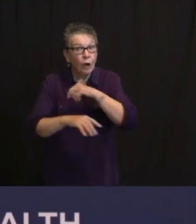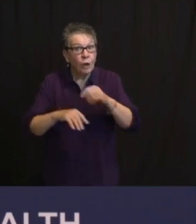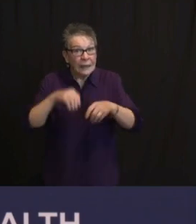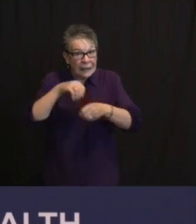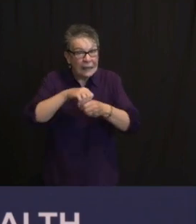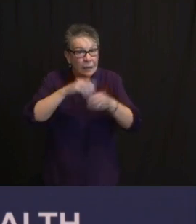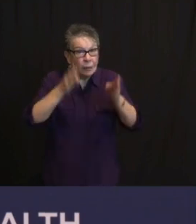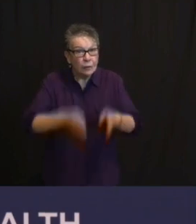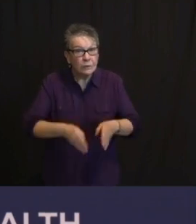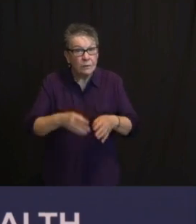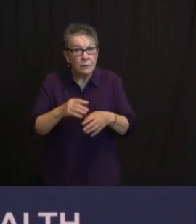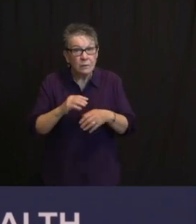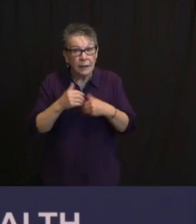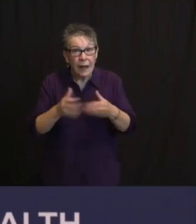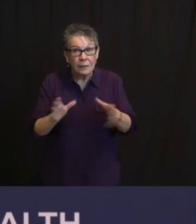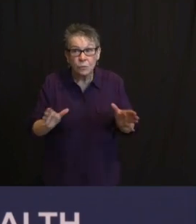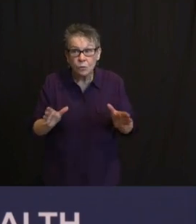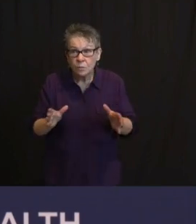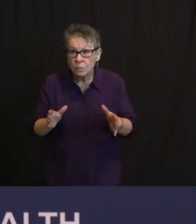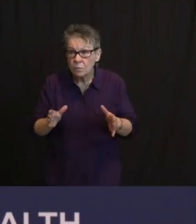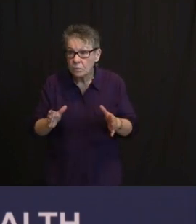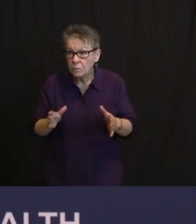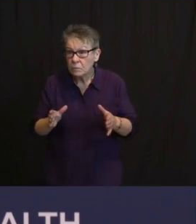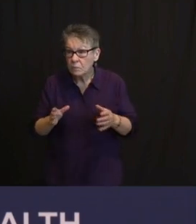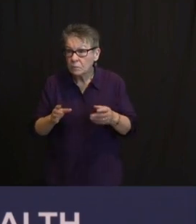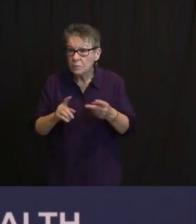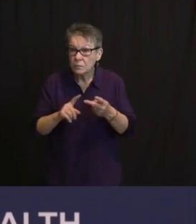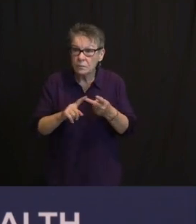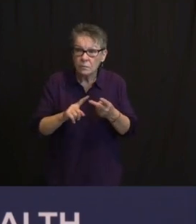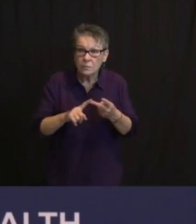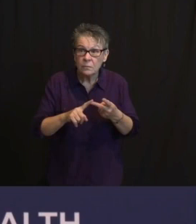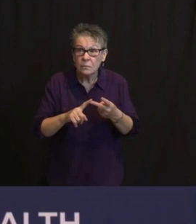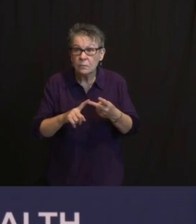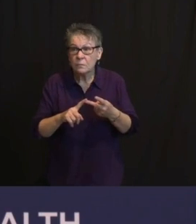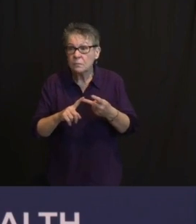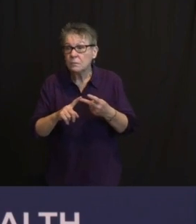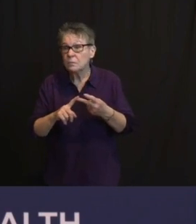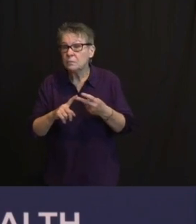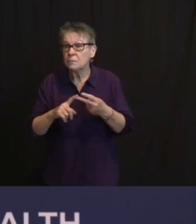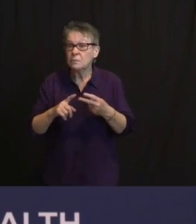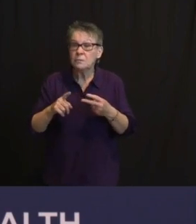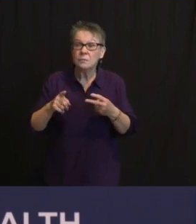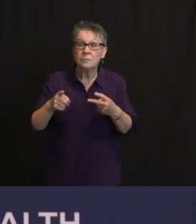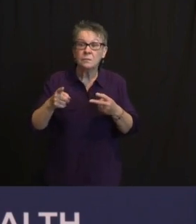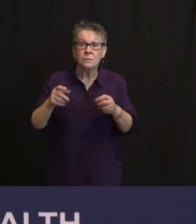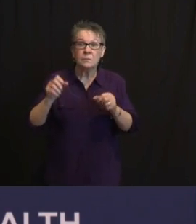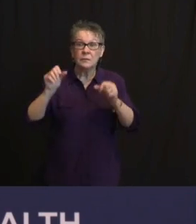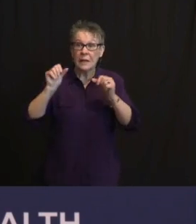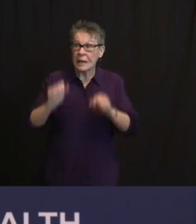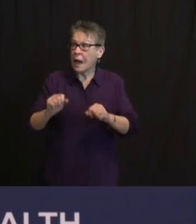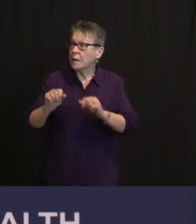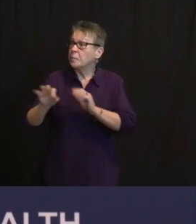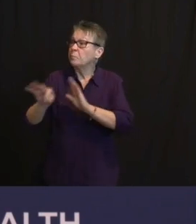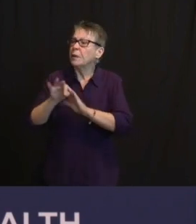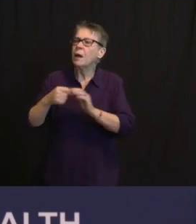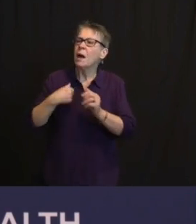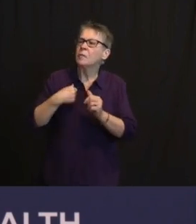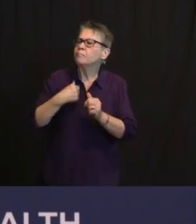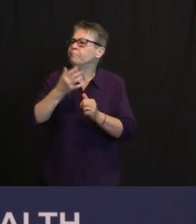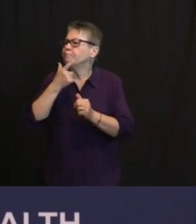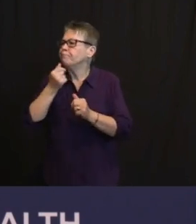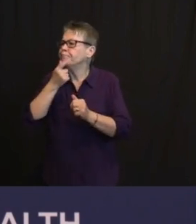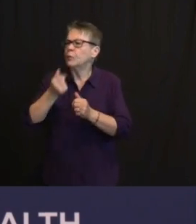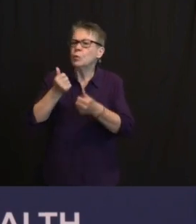WILL GET, IS THAT 22,500 DOSES PER WEEK FOR EACH OF, IS IT PER WEEK, PER MONTH? AND WERE YOU AWARE, GOVERNOR,